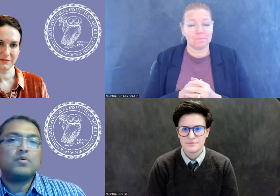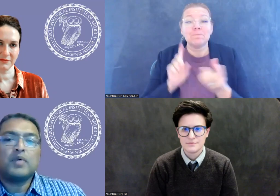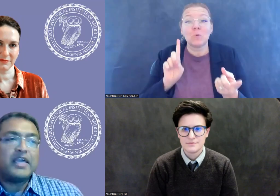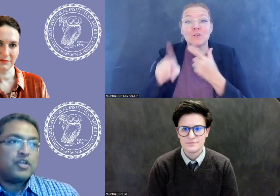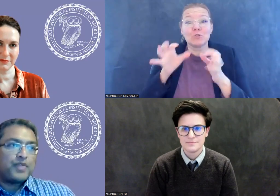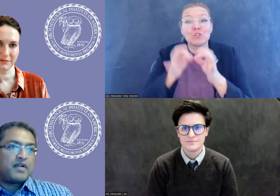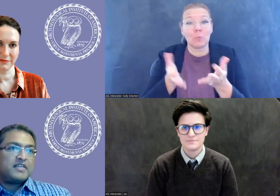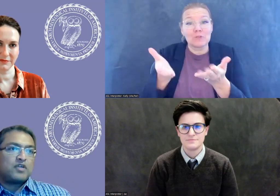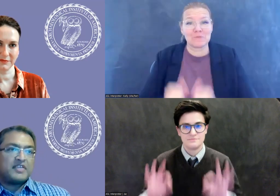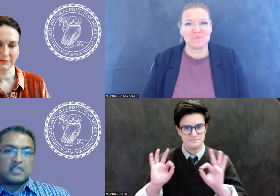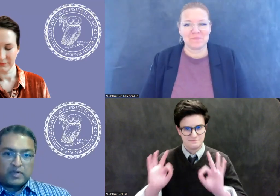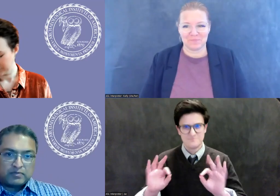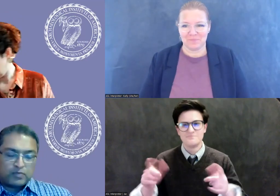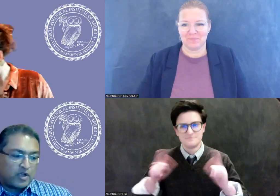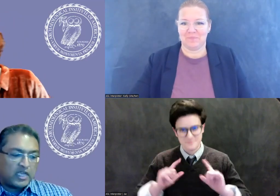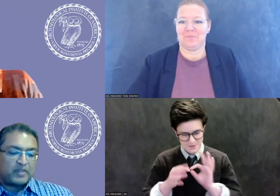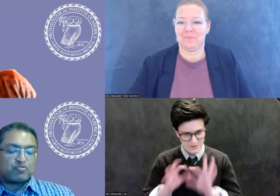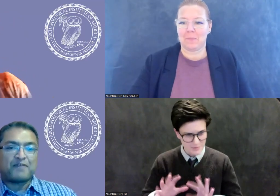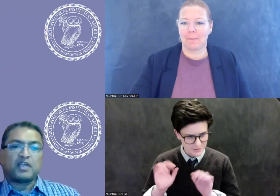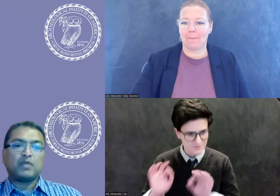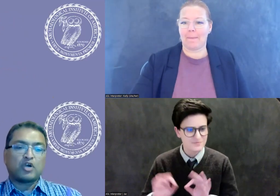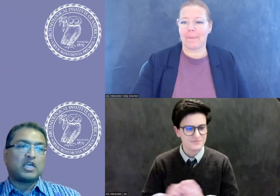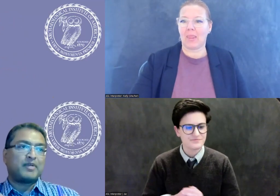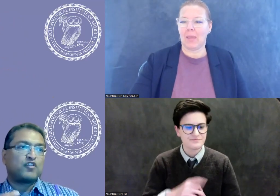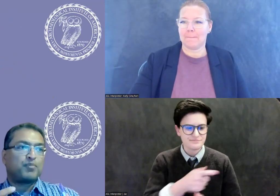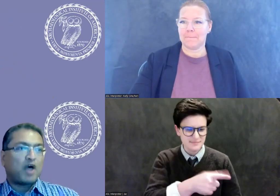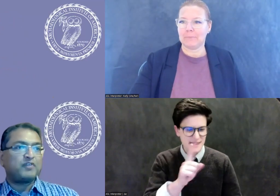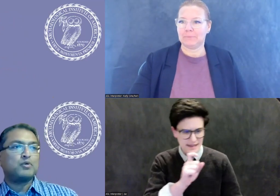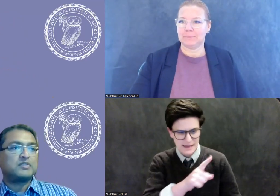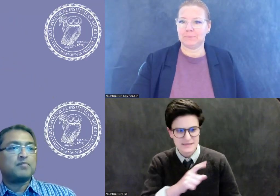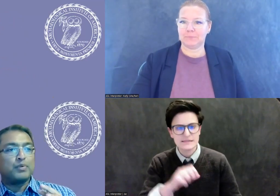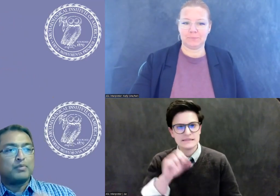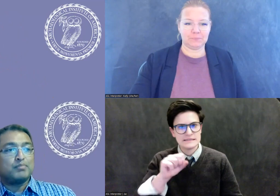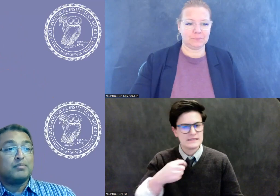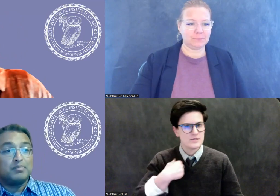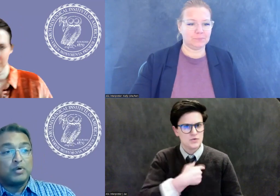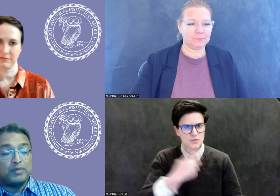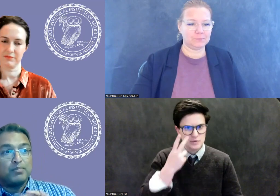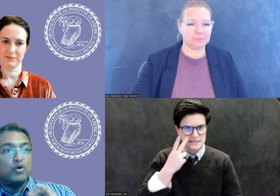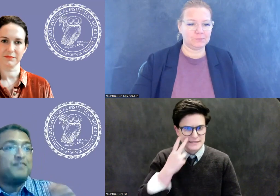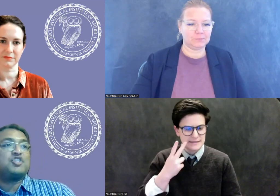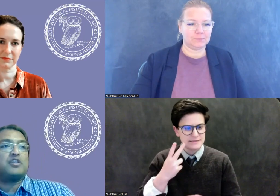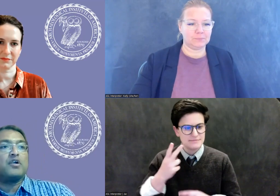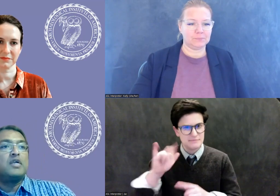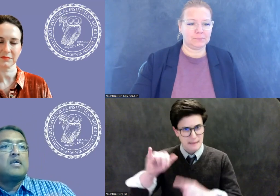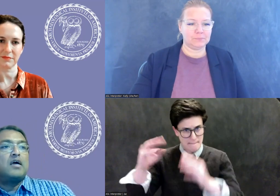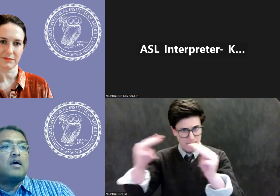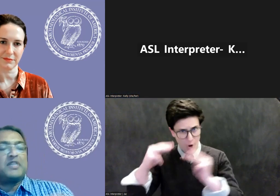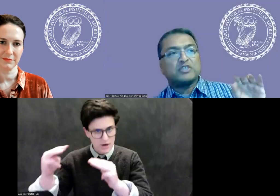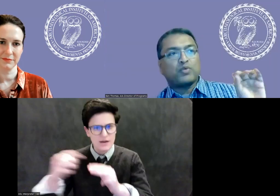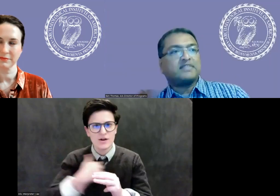So, you know, there is obviously we're talking about the trafficking and we're talking about sort of the profit motivation here,